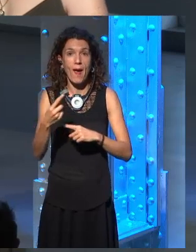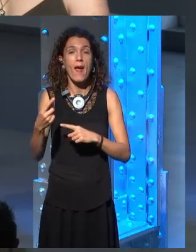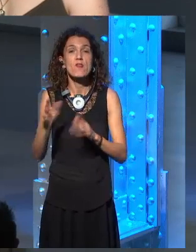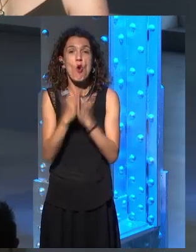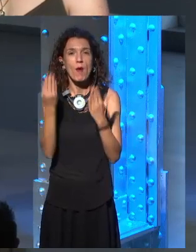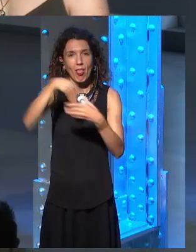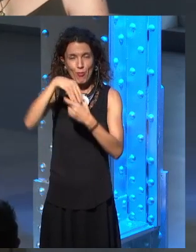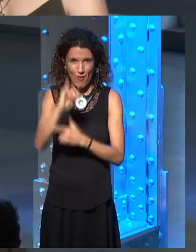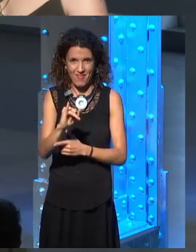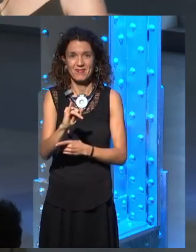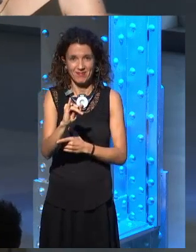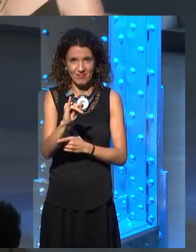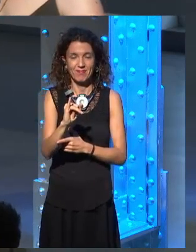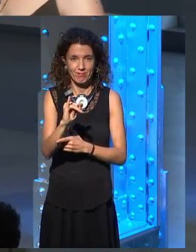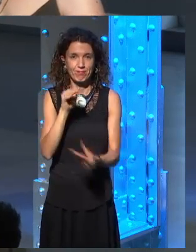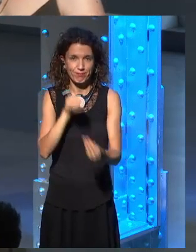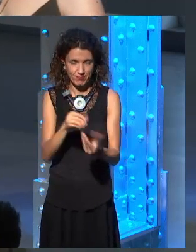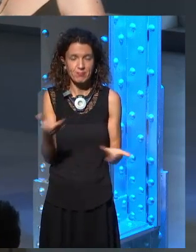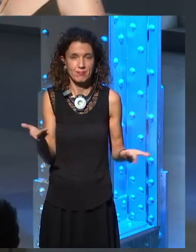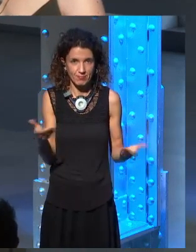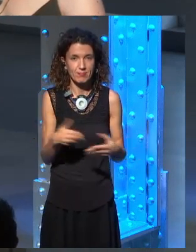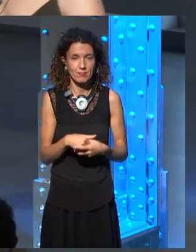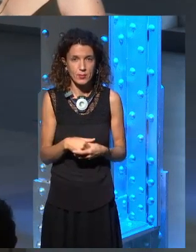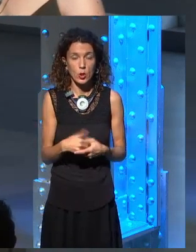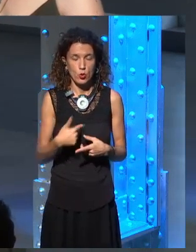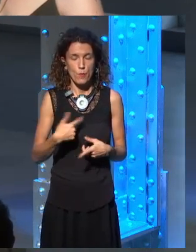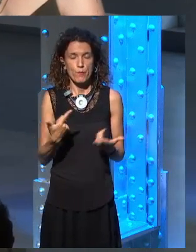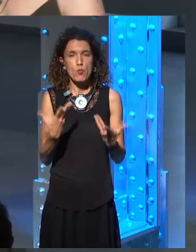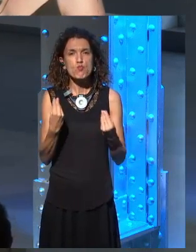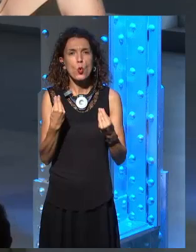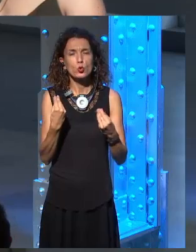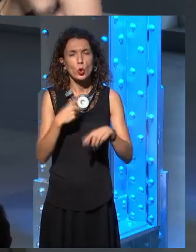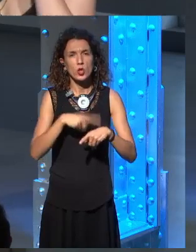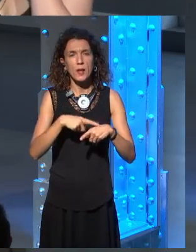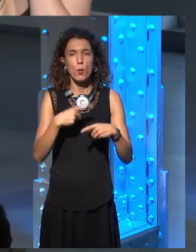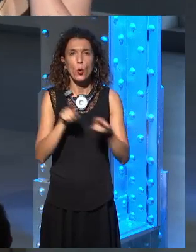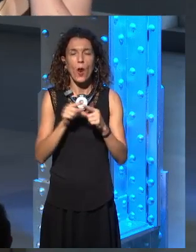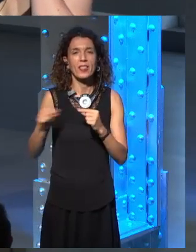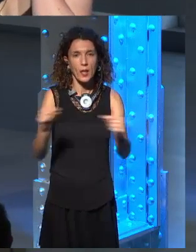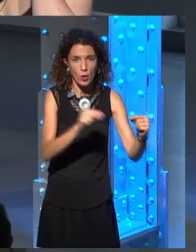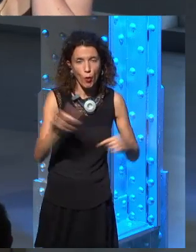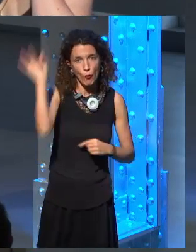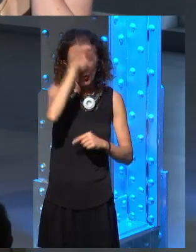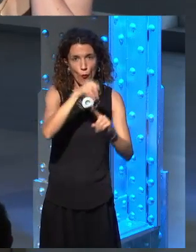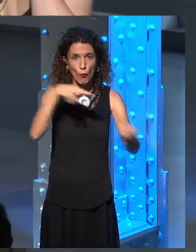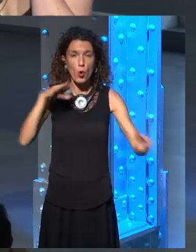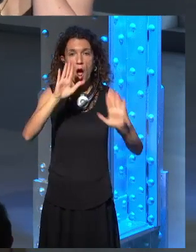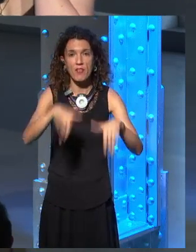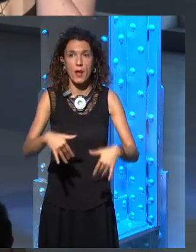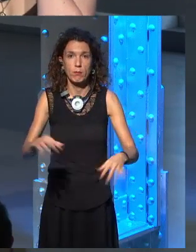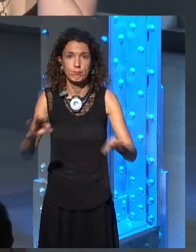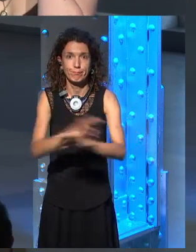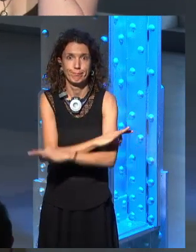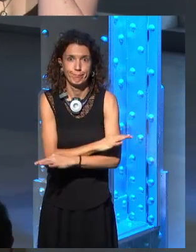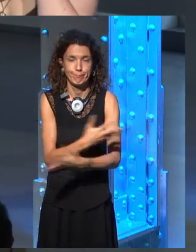And we had spent, you know, I and me had spent my time arguing a theory that was now wrong. But I knew now that George had gone another way.